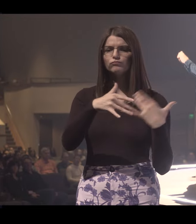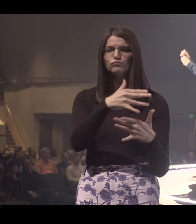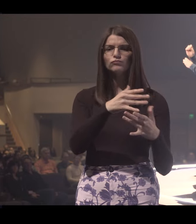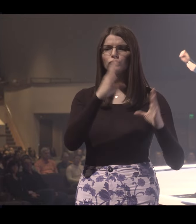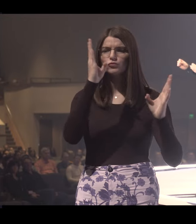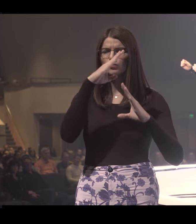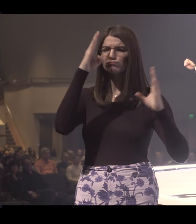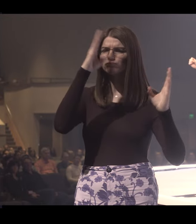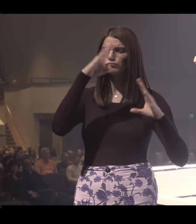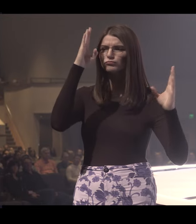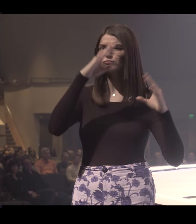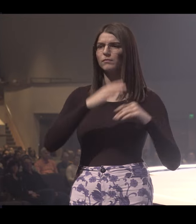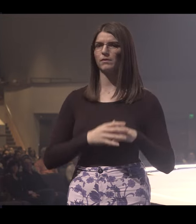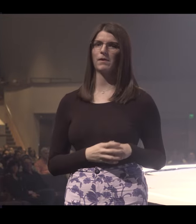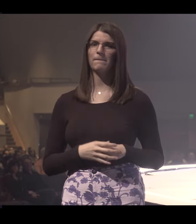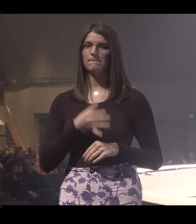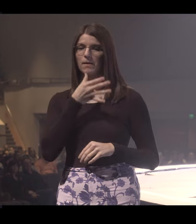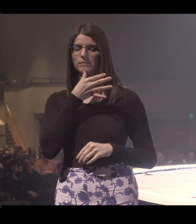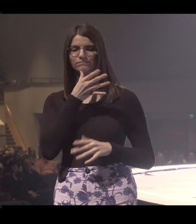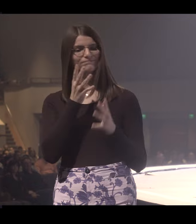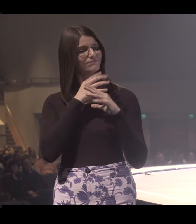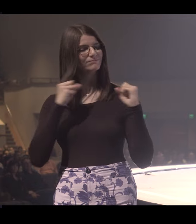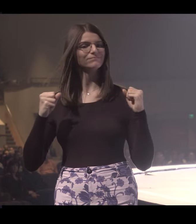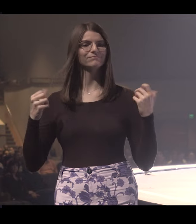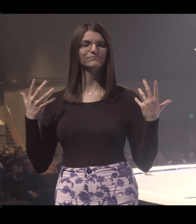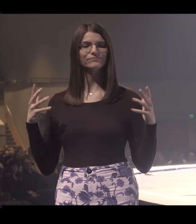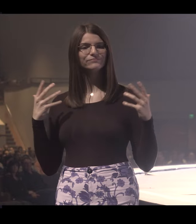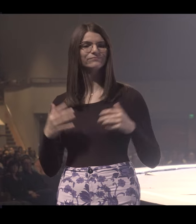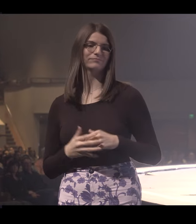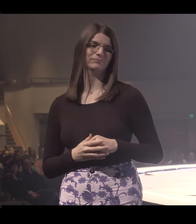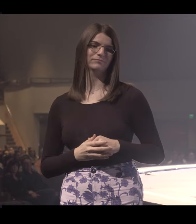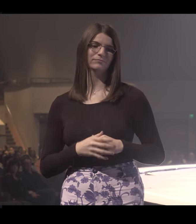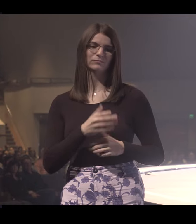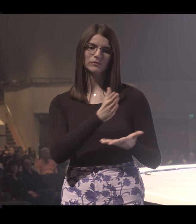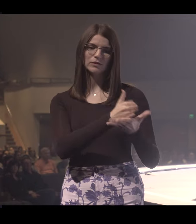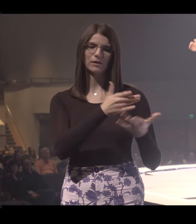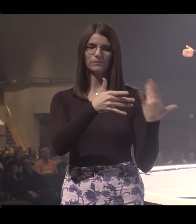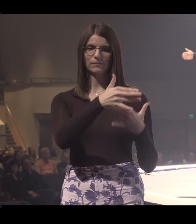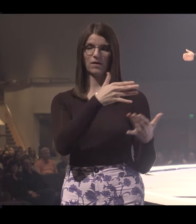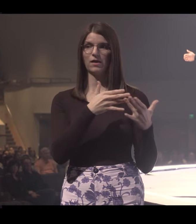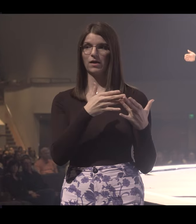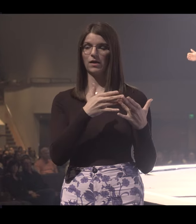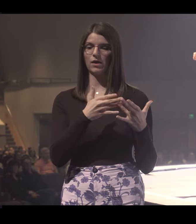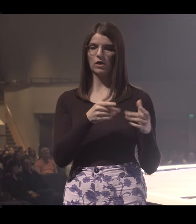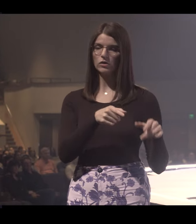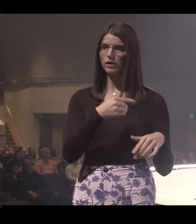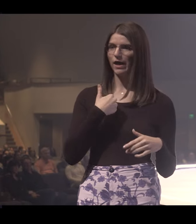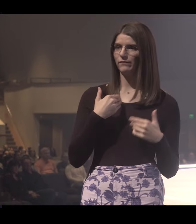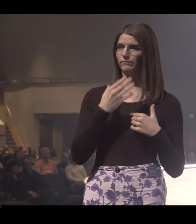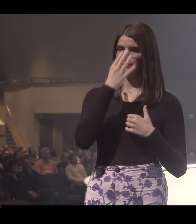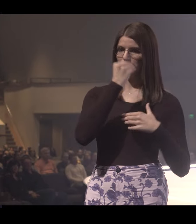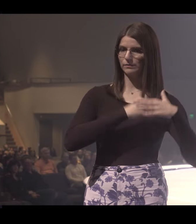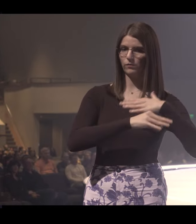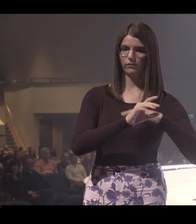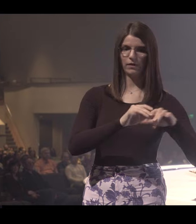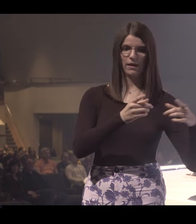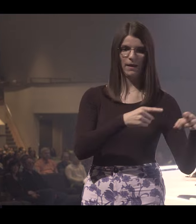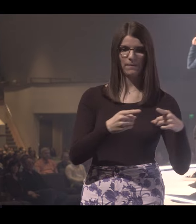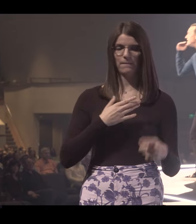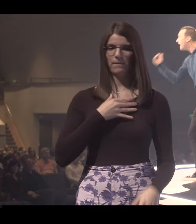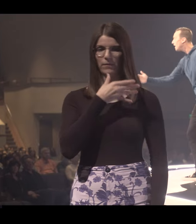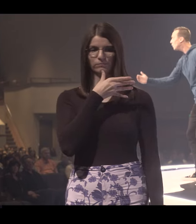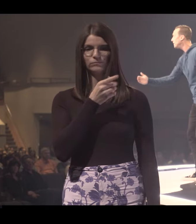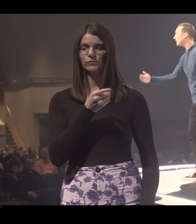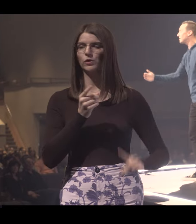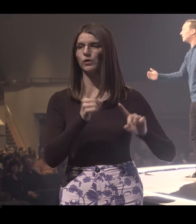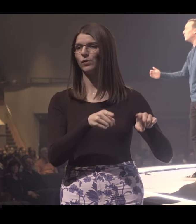trouble. And my mom said, enough. She said, you're not hanging out with them anymore. In fact, we had a sleepover happening. And what happened was